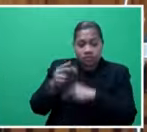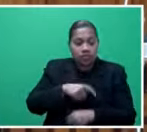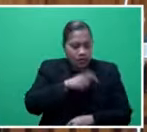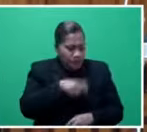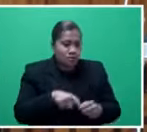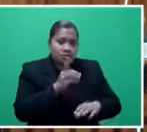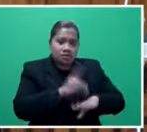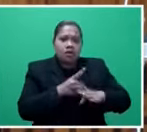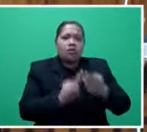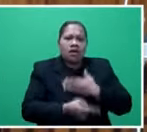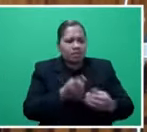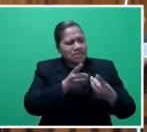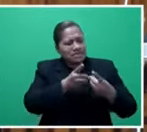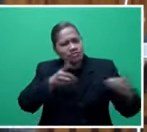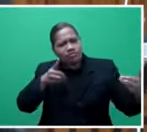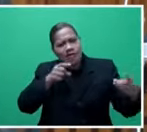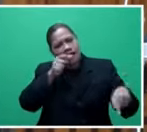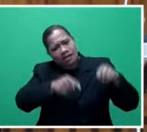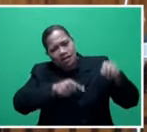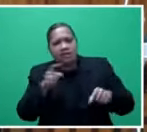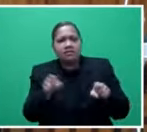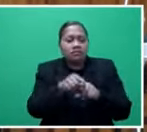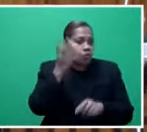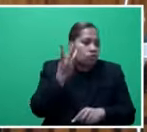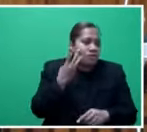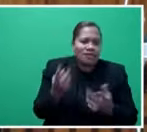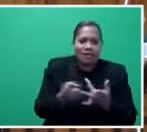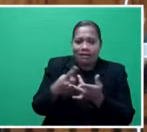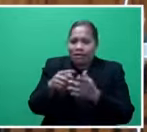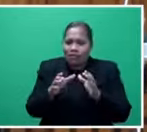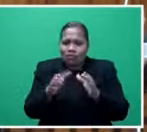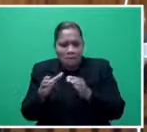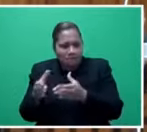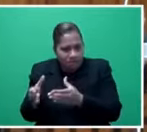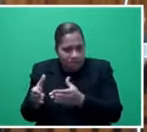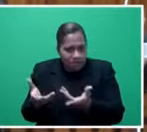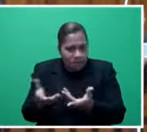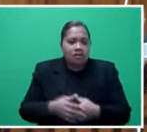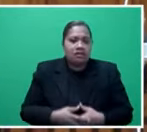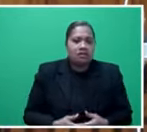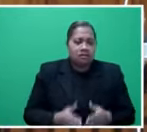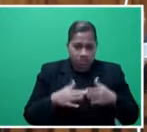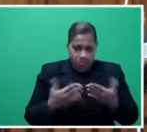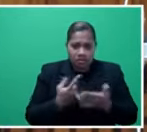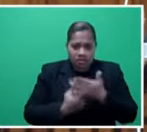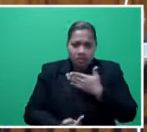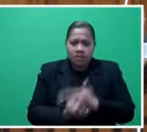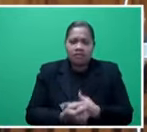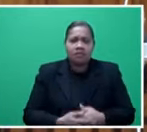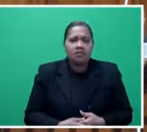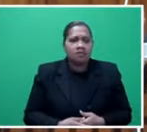have also been discriminated, as have been women and other groups that have been on the margins. We've allowed the repertoire and albinism to come to Fiji.